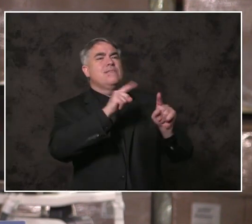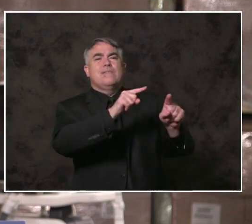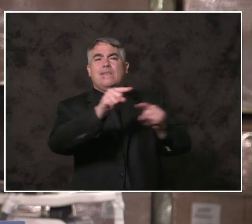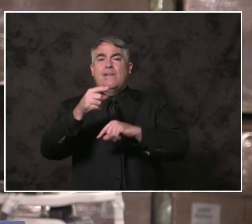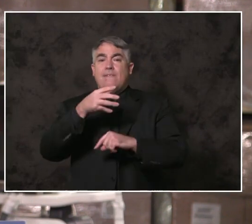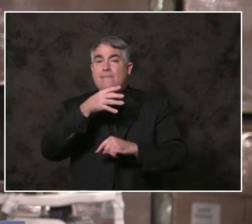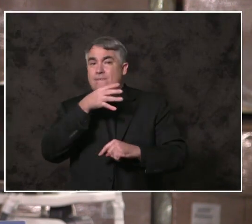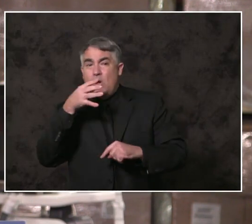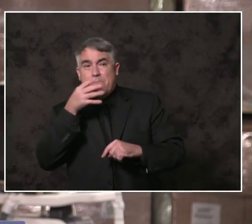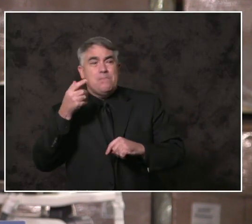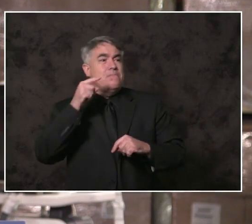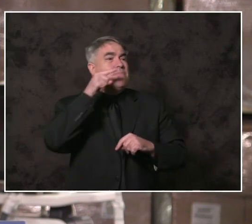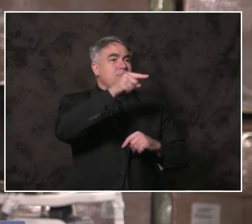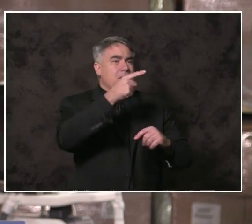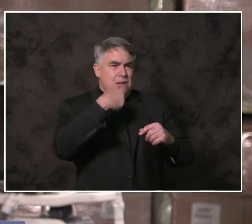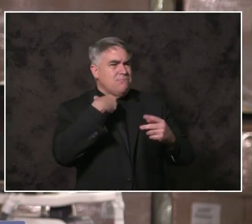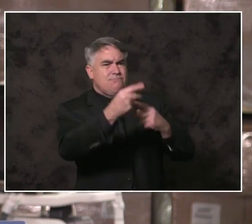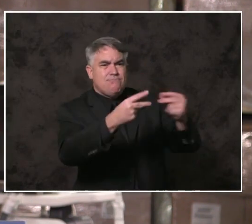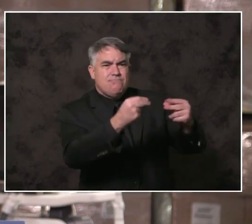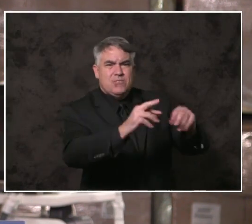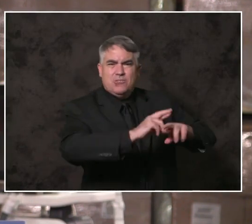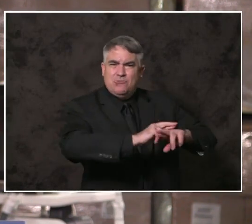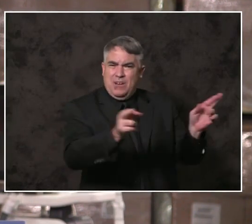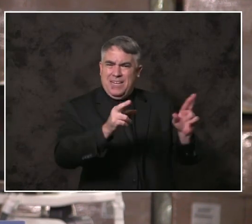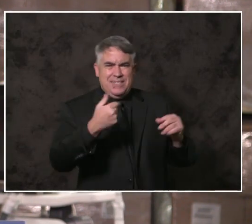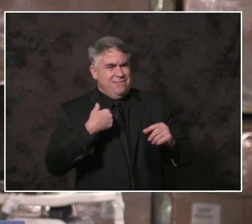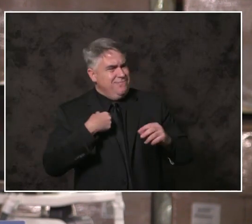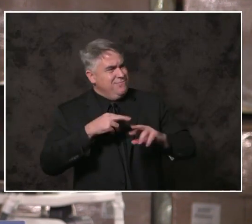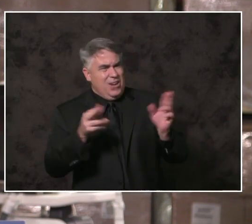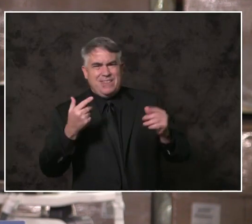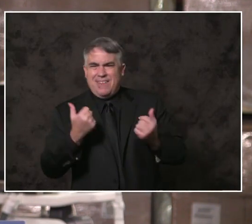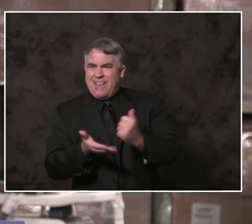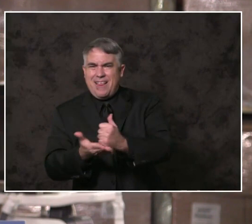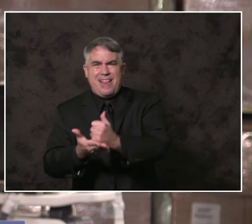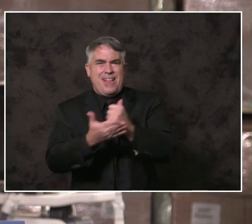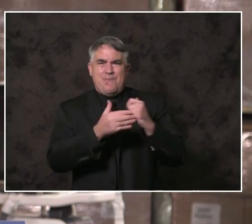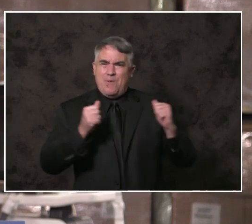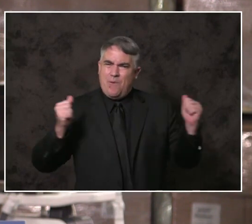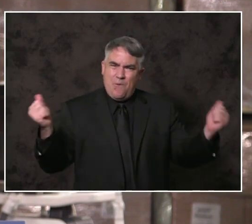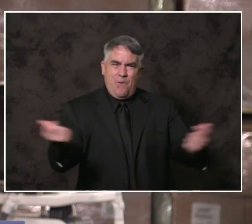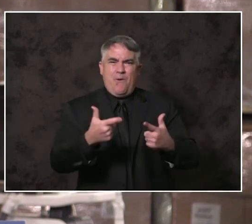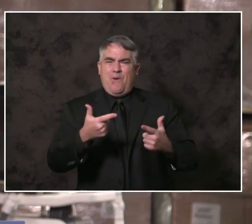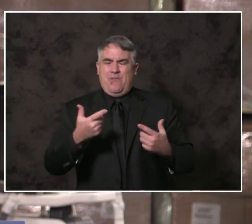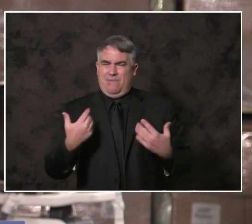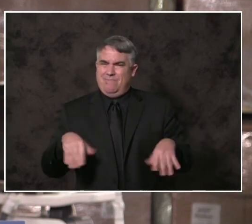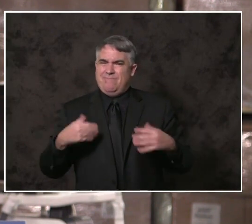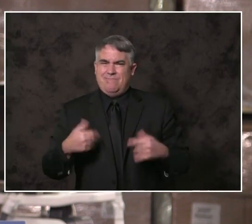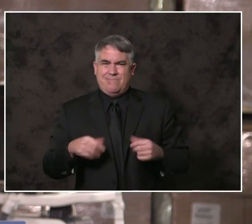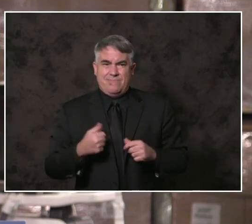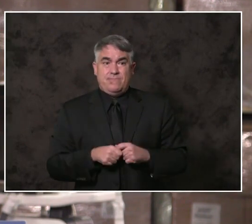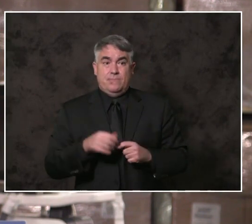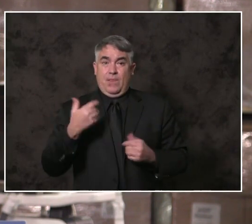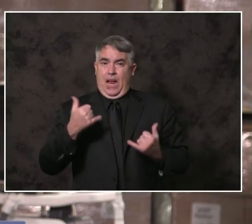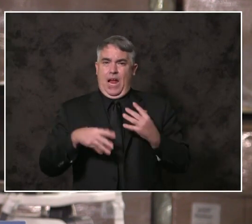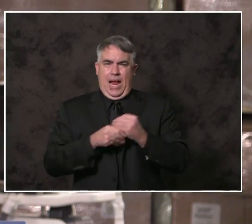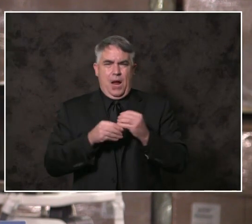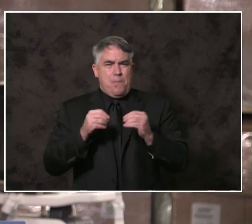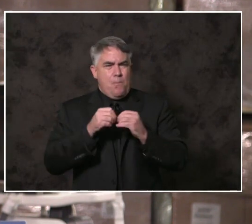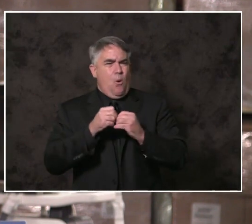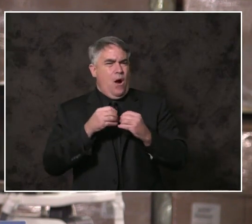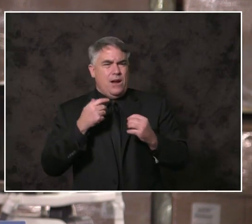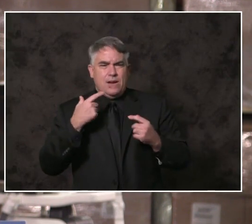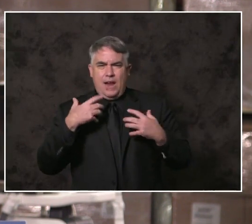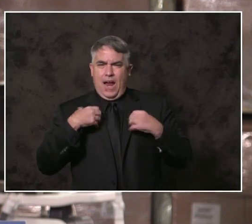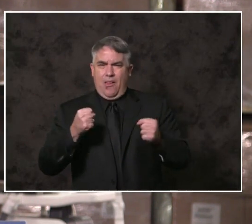standing ready to vaccinate our farm workers in the fields. We've added community health workers to go into the hardest